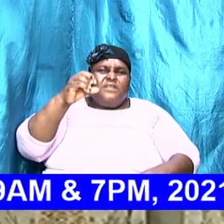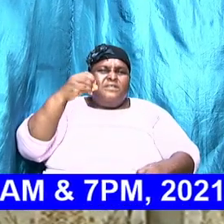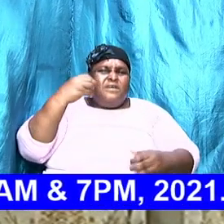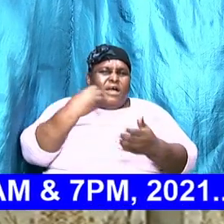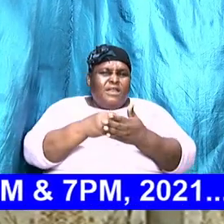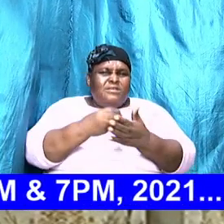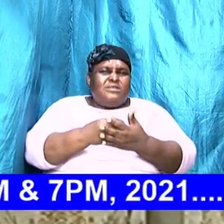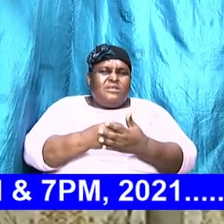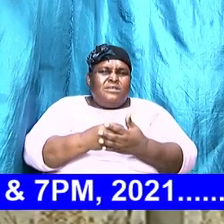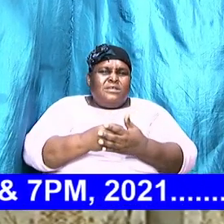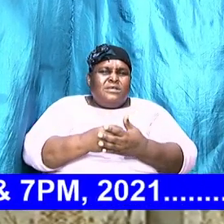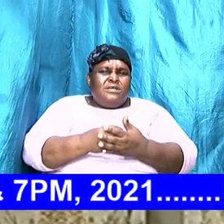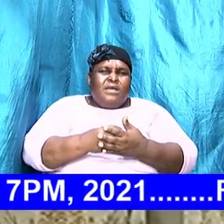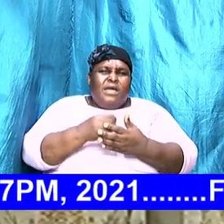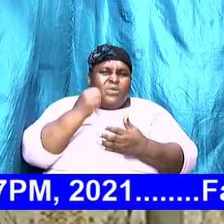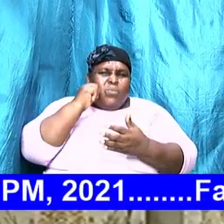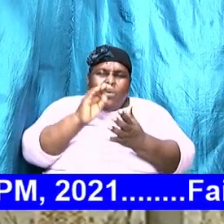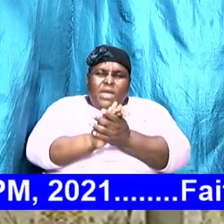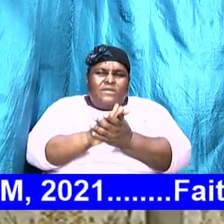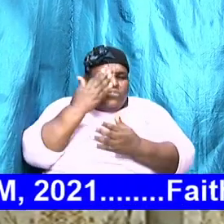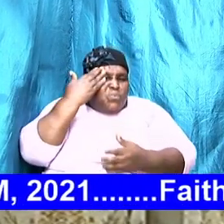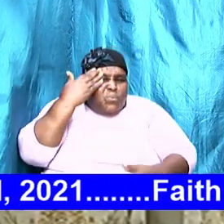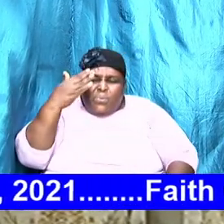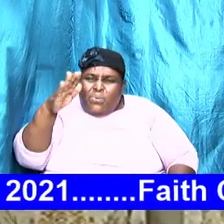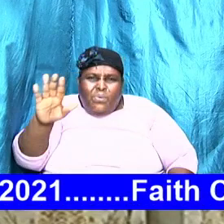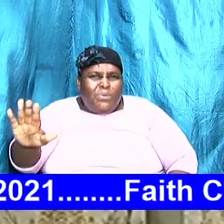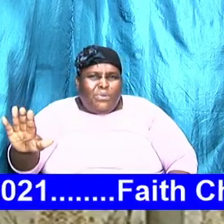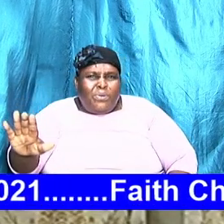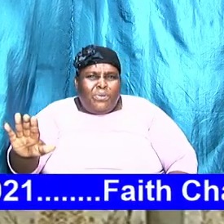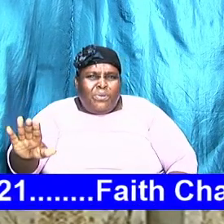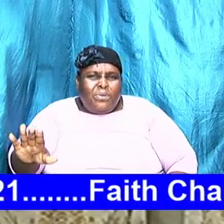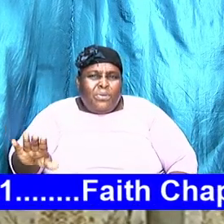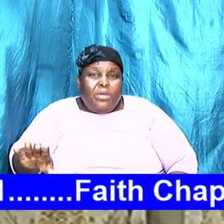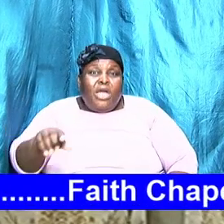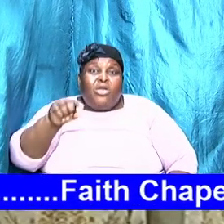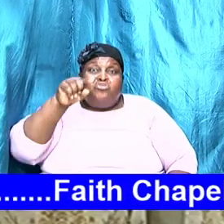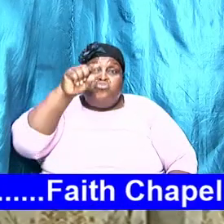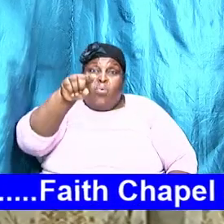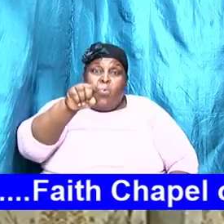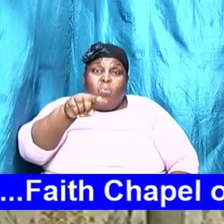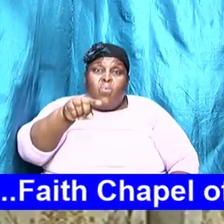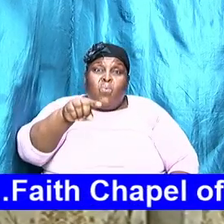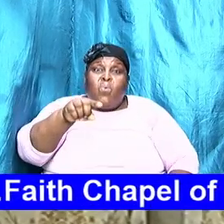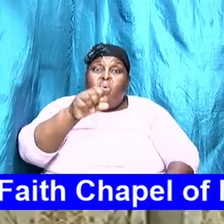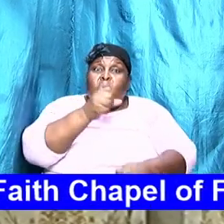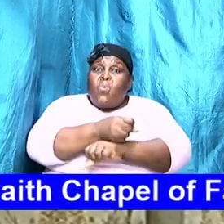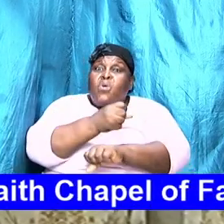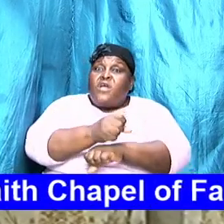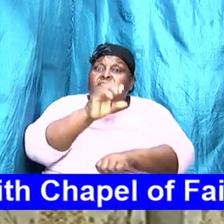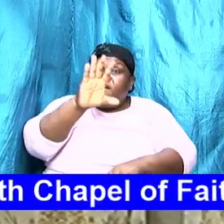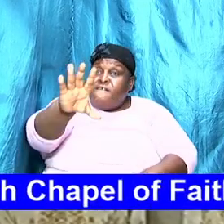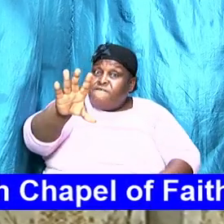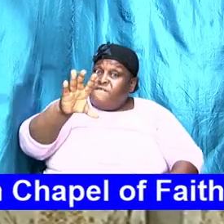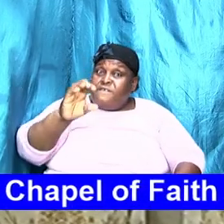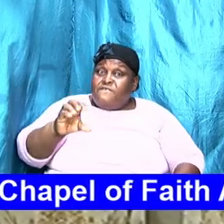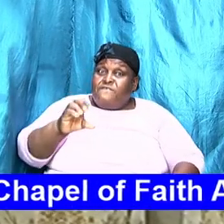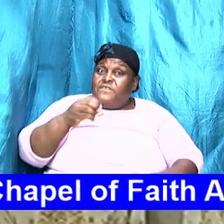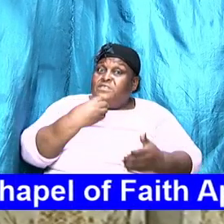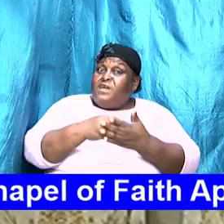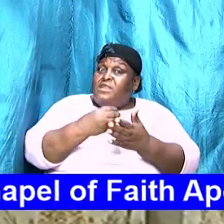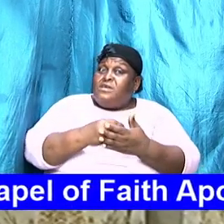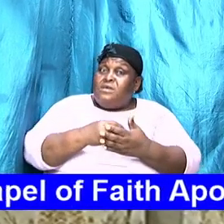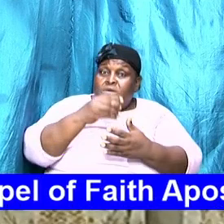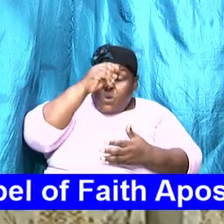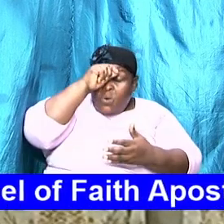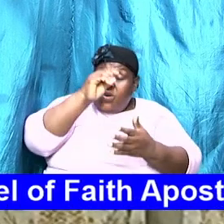doesn't know and you earn fifty dollars and your husband